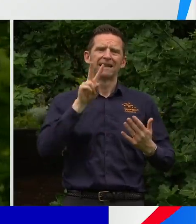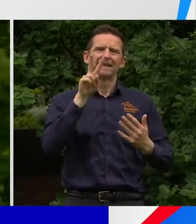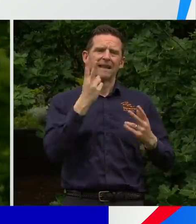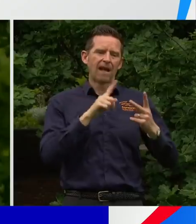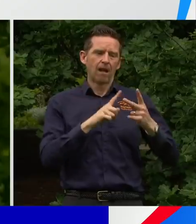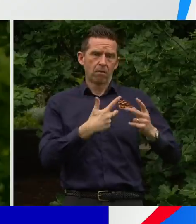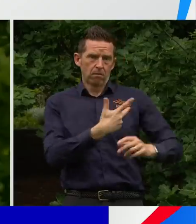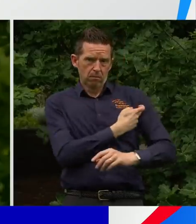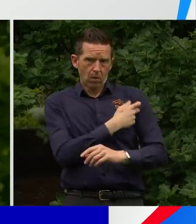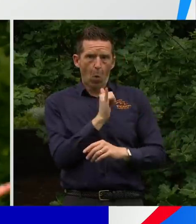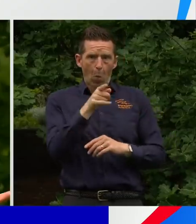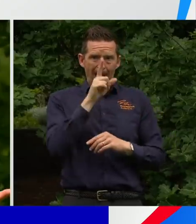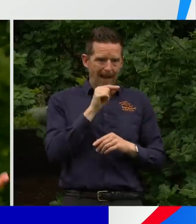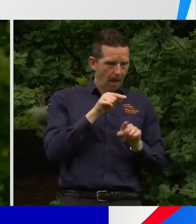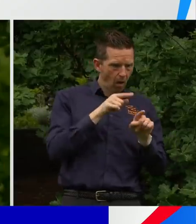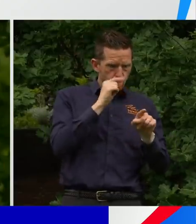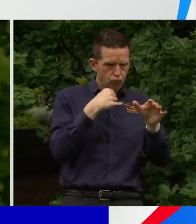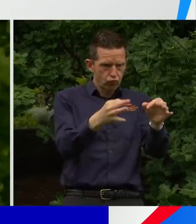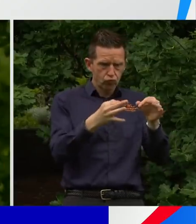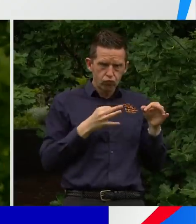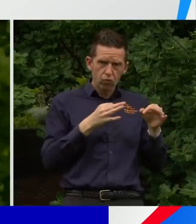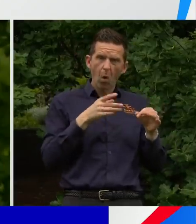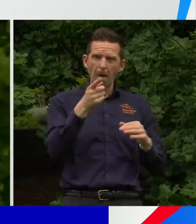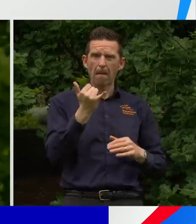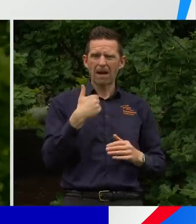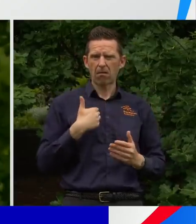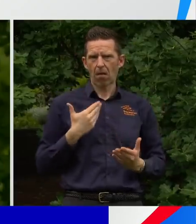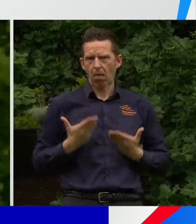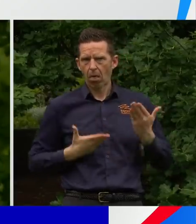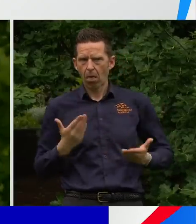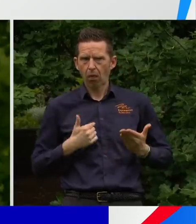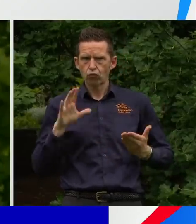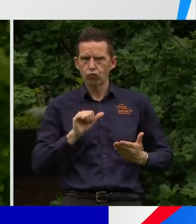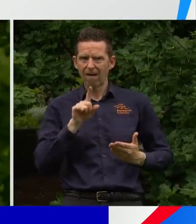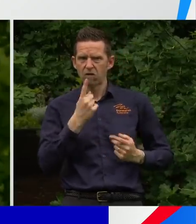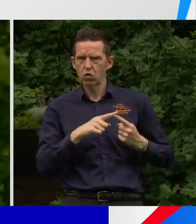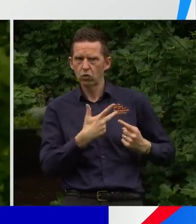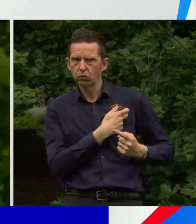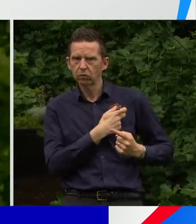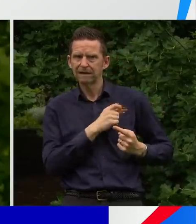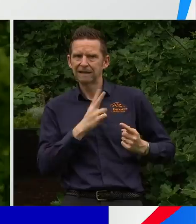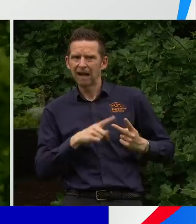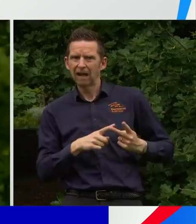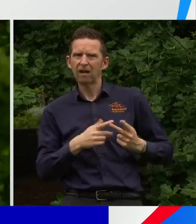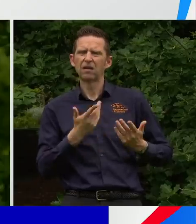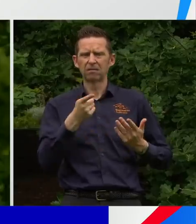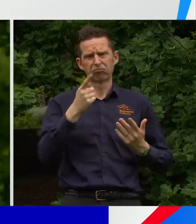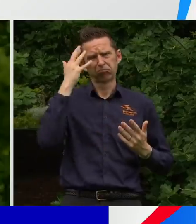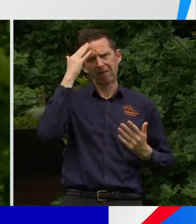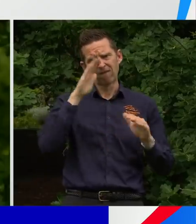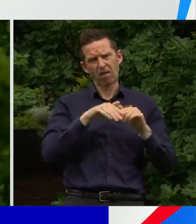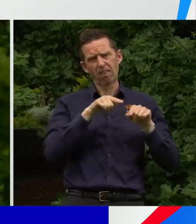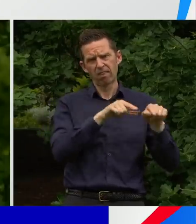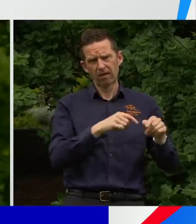that appointment or bringing it forward. If you're on the fence deciding to go and get your first dose and then your second dose. All the other rules, all the other